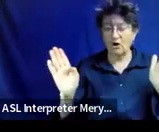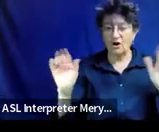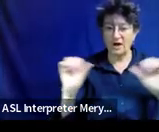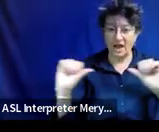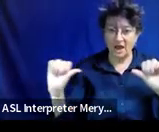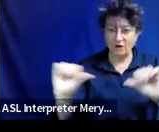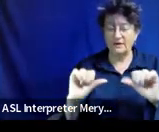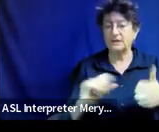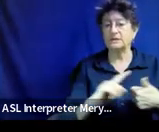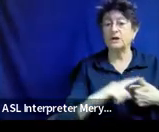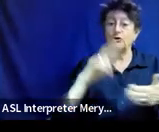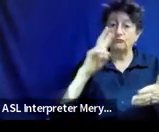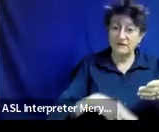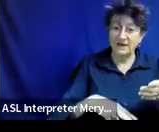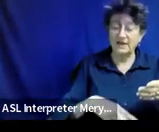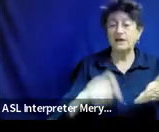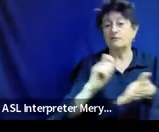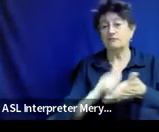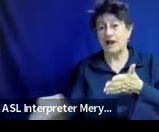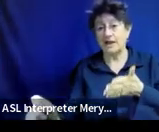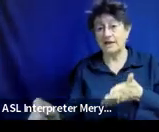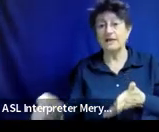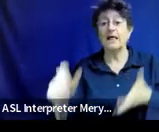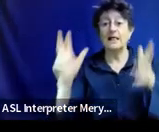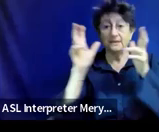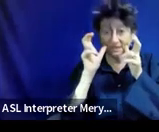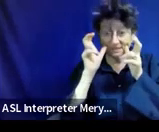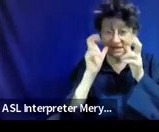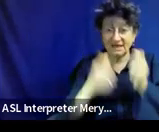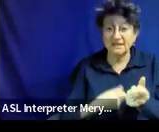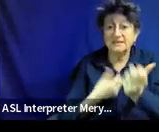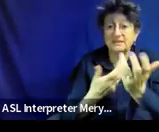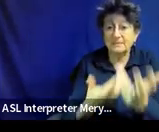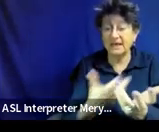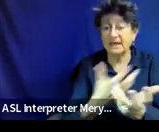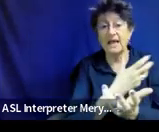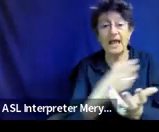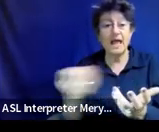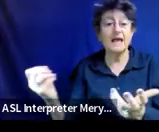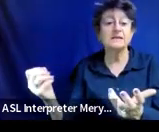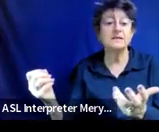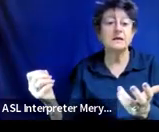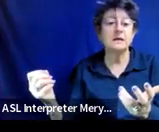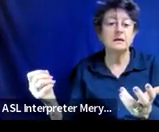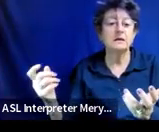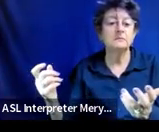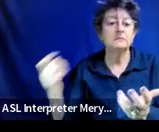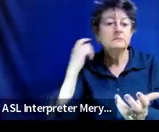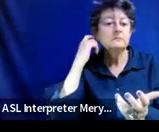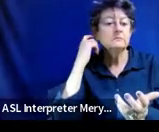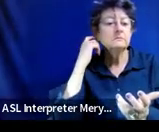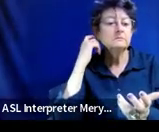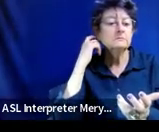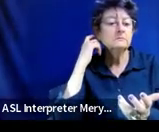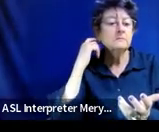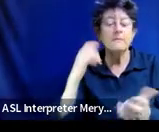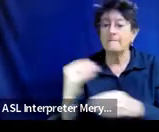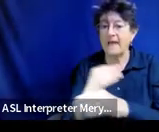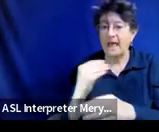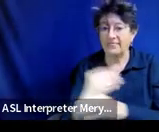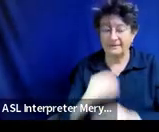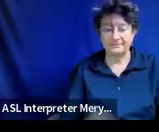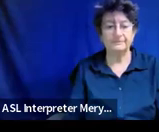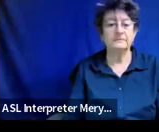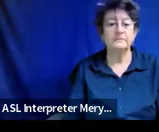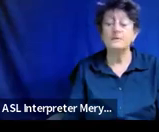listening speaking and math problem solving and there could be some other areas but um but what we are looking for is